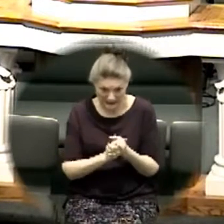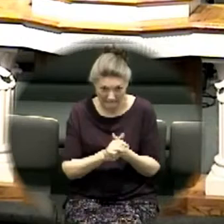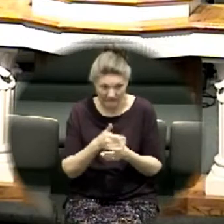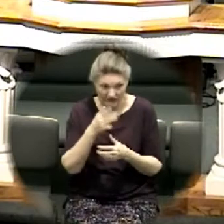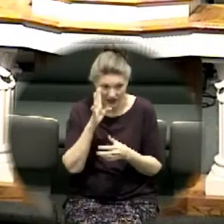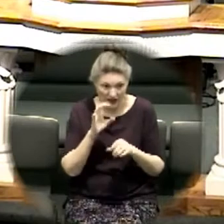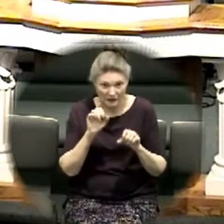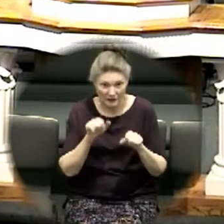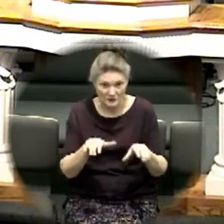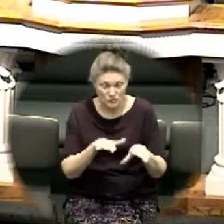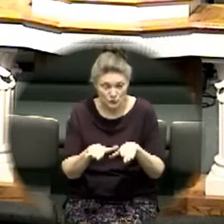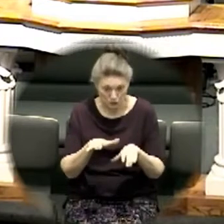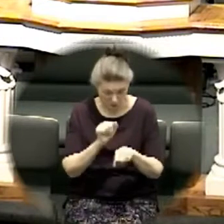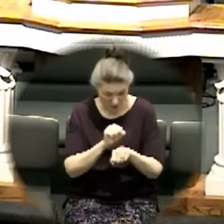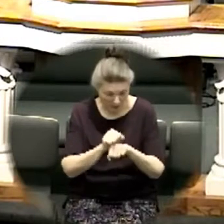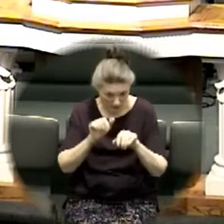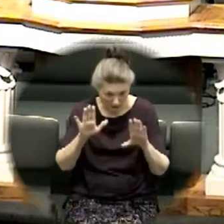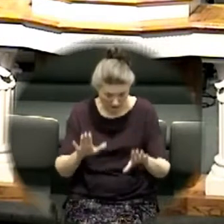believe god can do a miracle